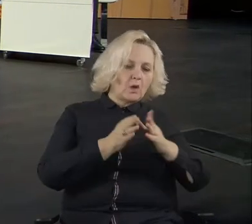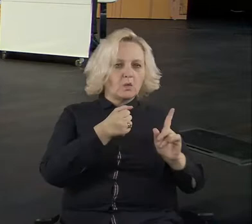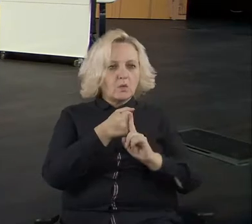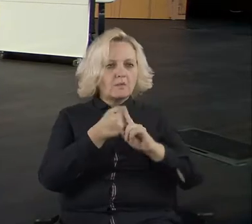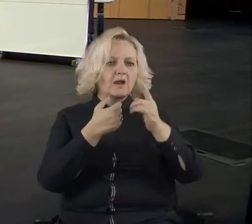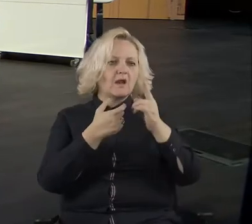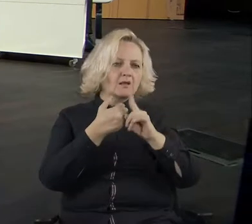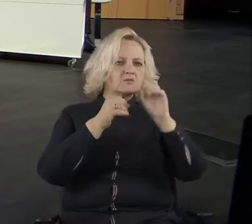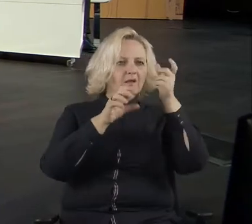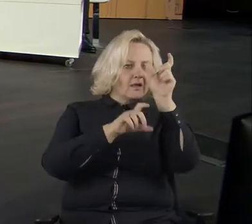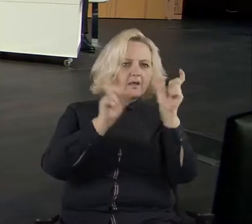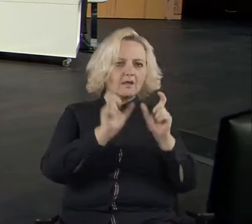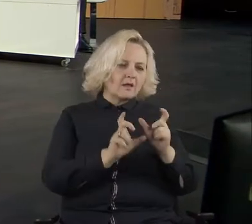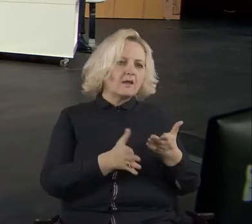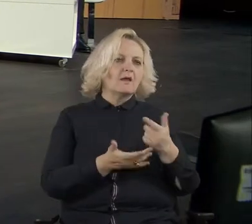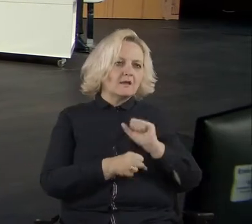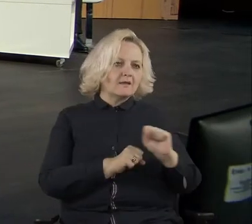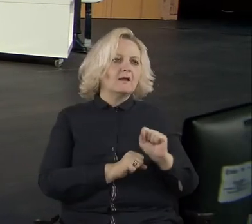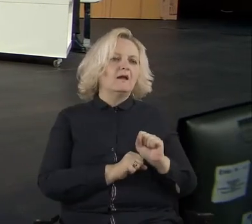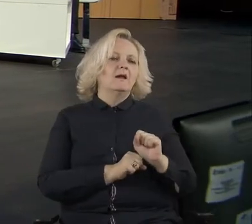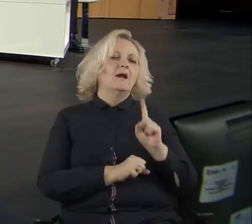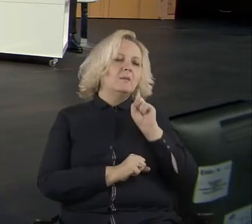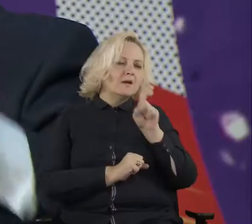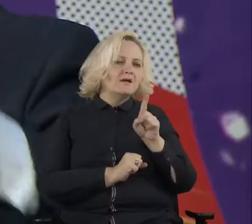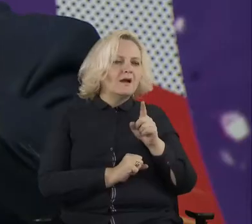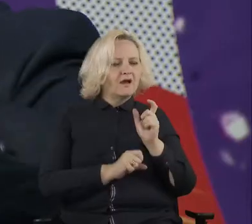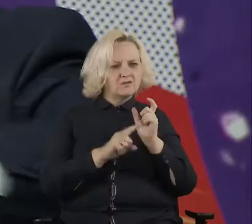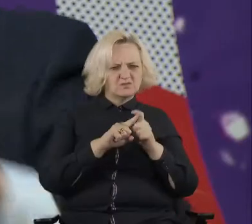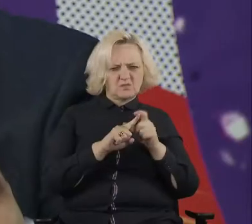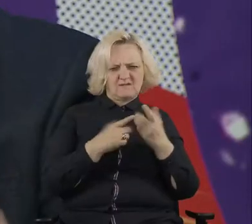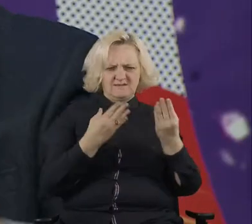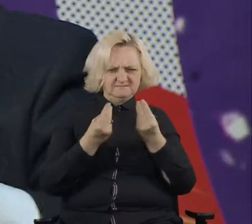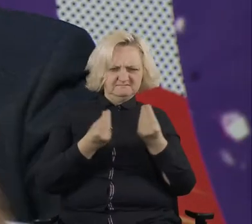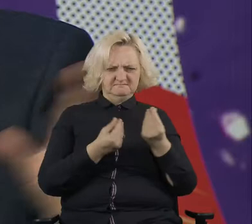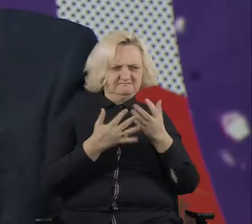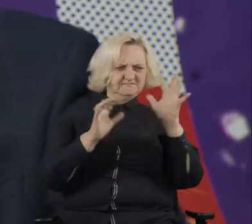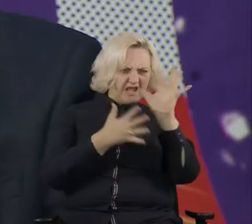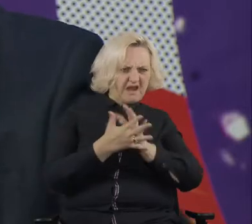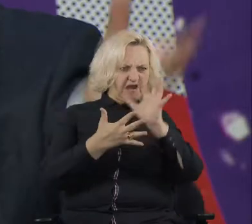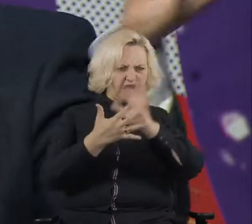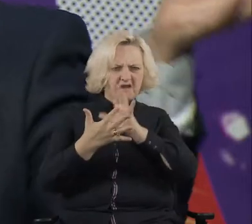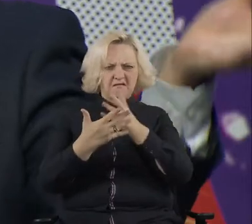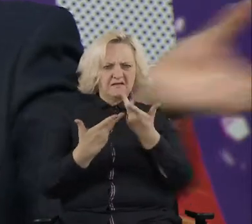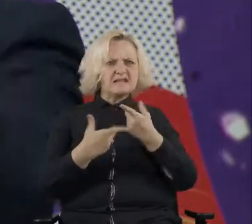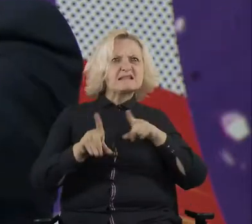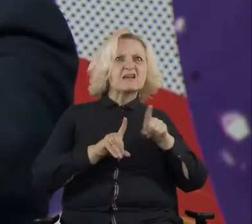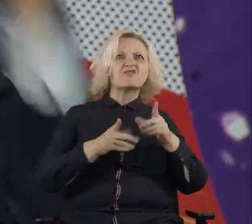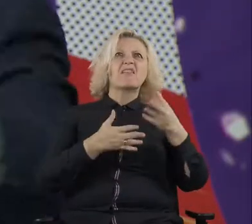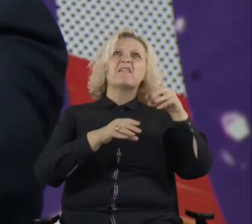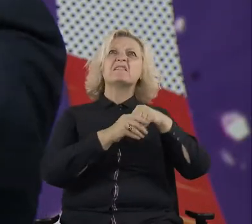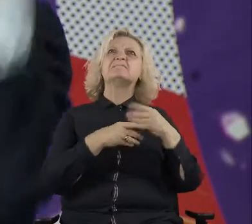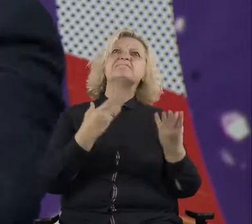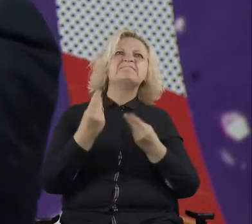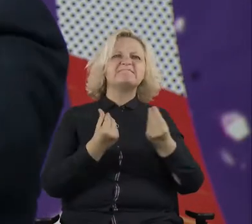you know, like the, the words, that doesn't mean anything, but they are just offensive. And when you're throwing numbers,